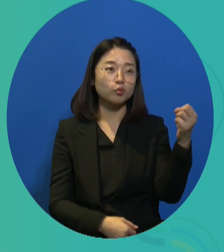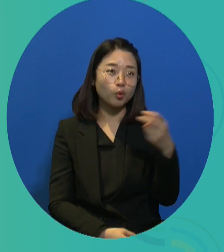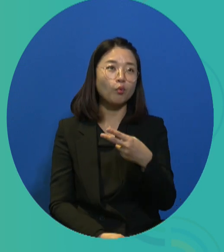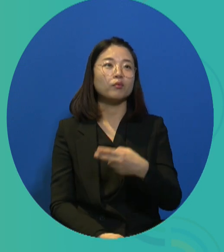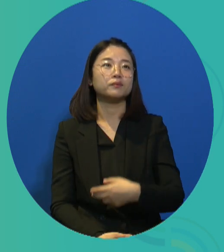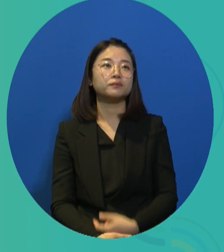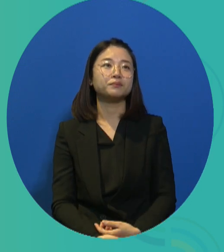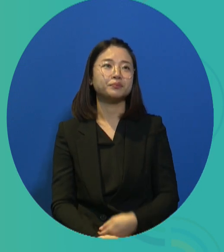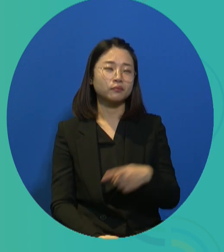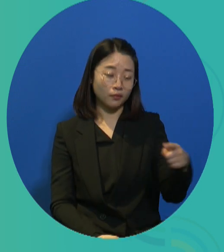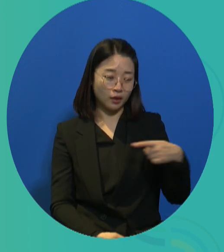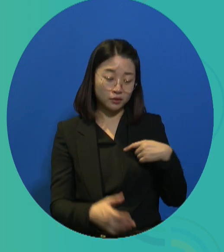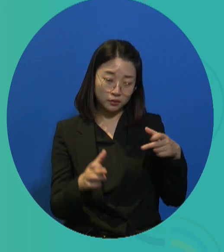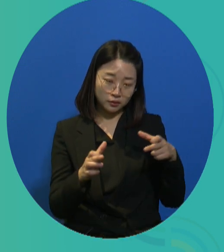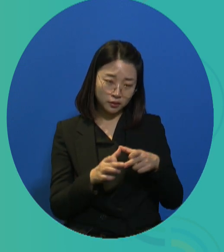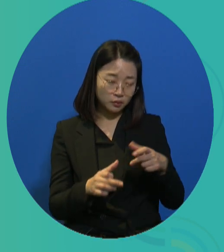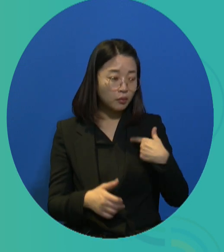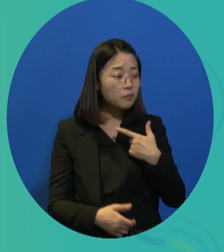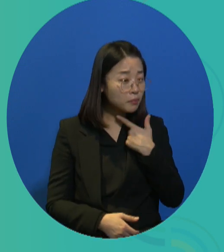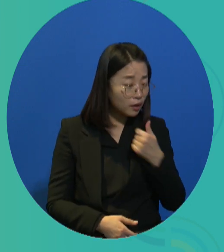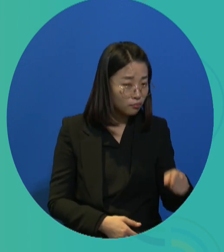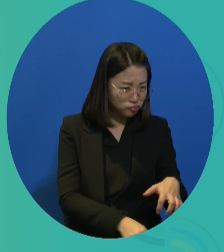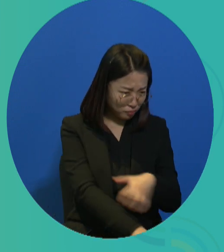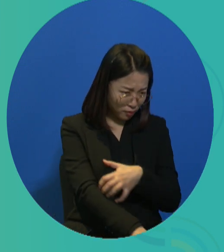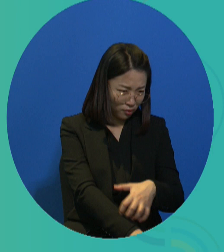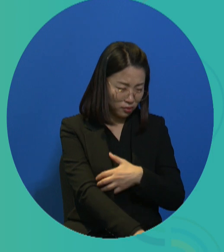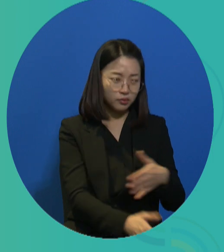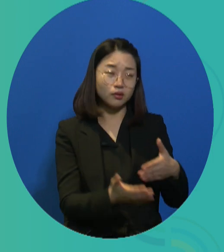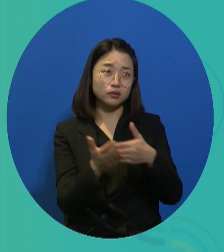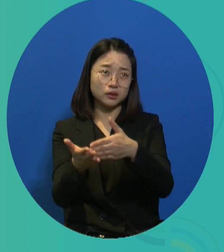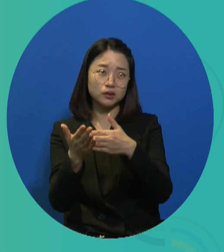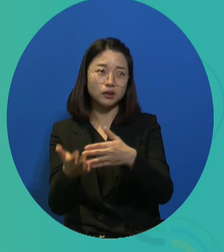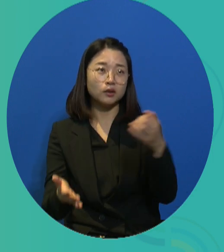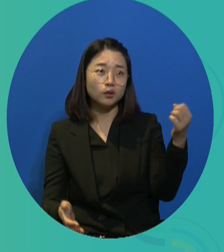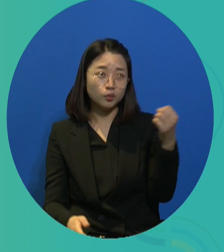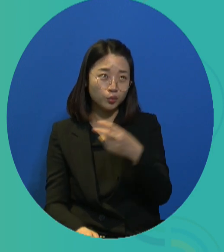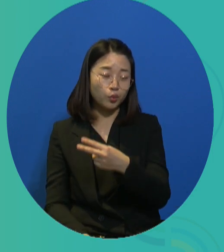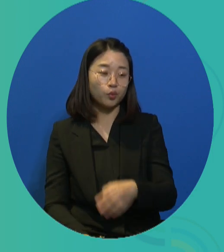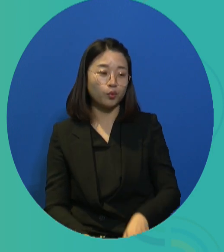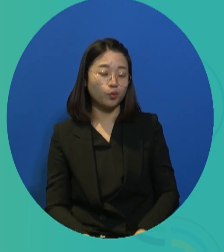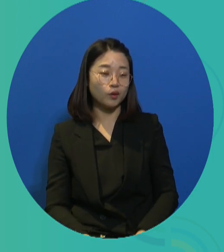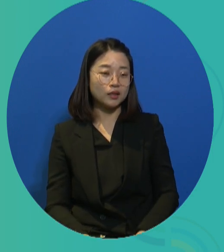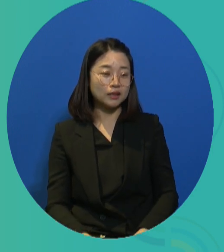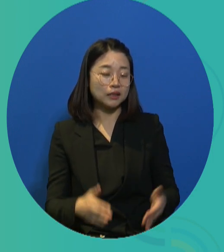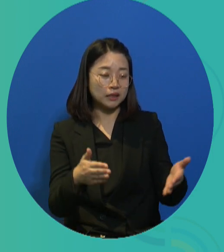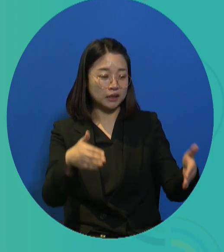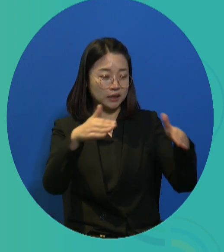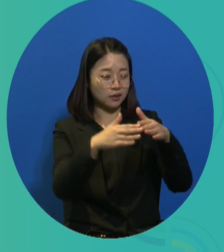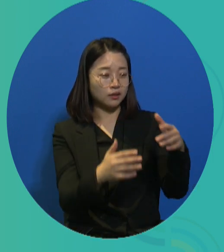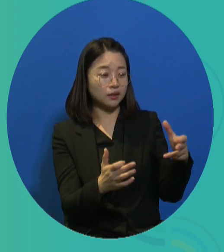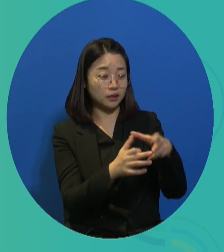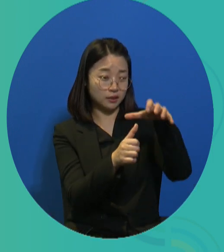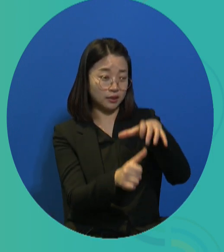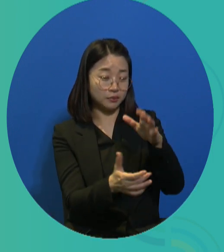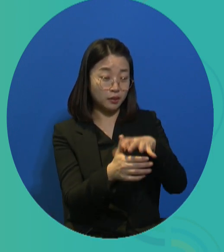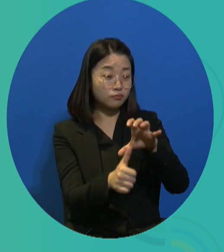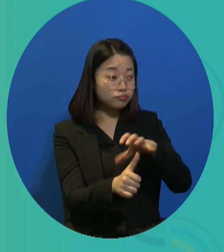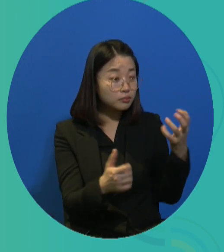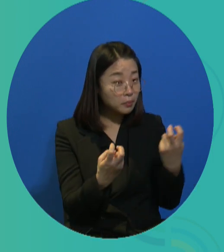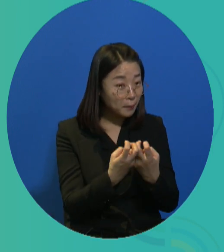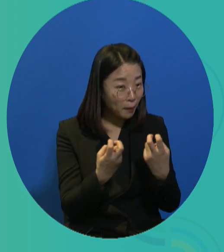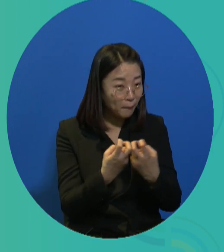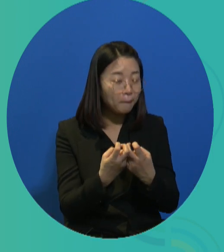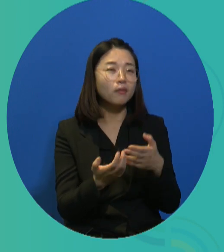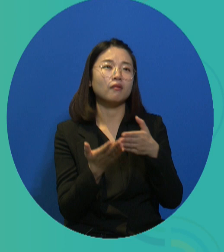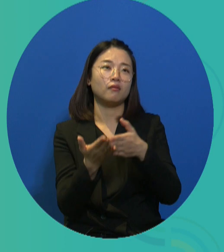any discrimination on the basis of disability. They would monitor various rules and regulations of local communities, and